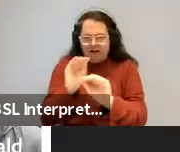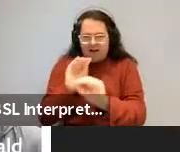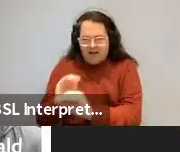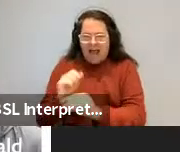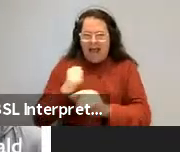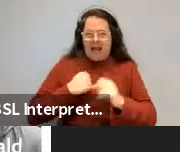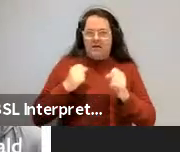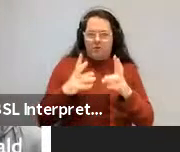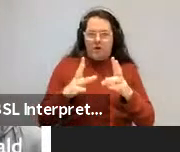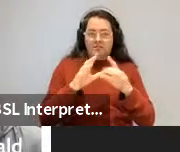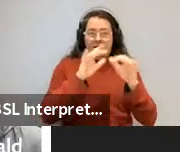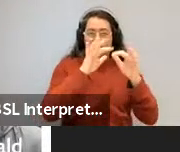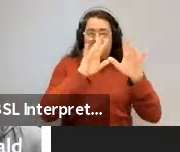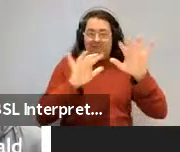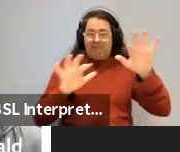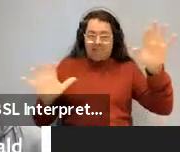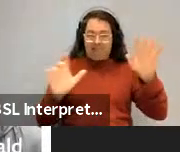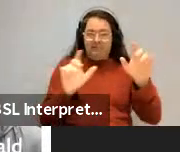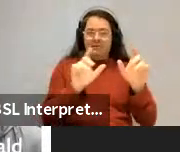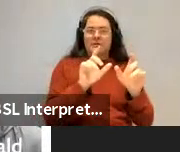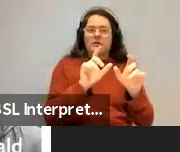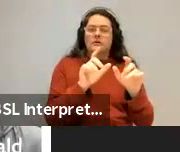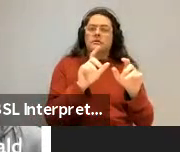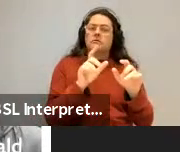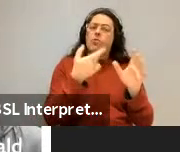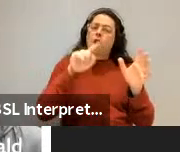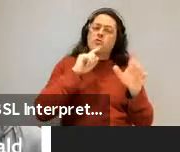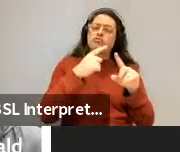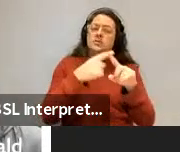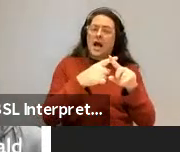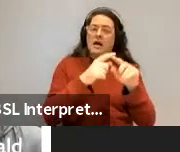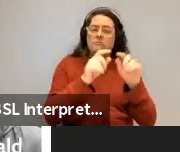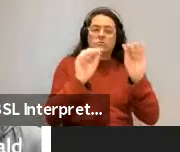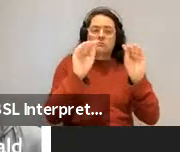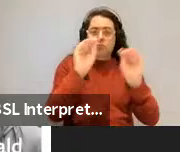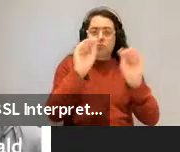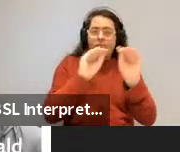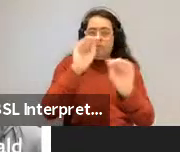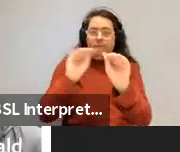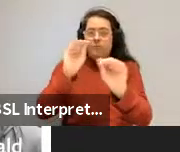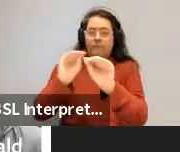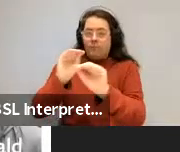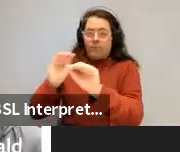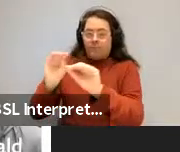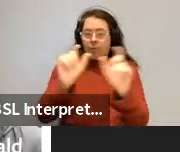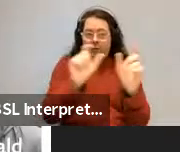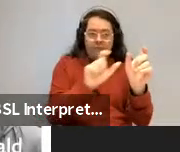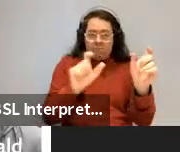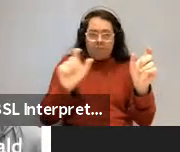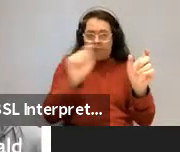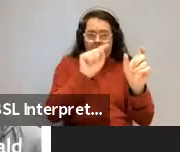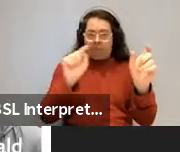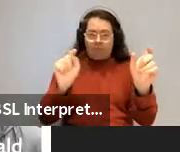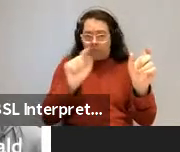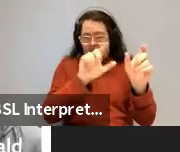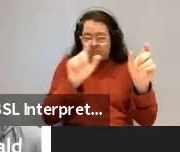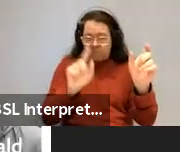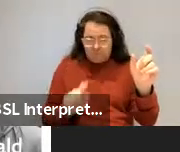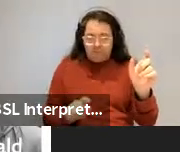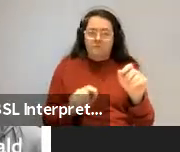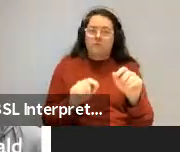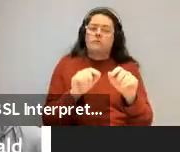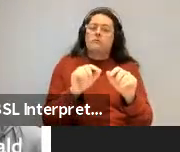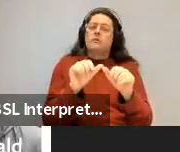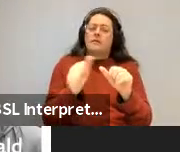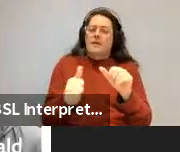to the bottom of the tree. And then I do that 100 times for this tree for every for every dependency structure in the corpora corpus. And then